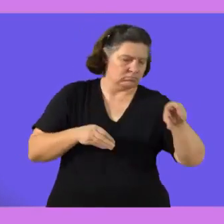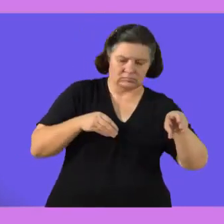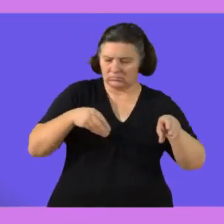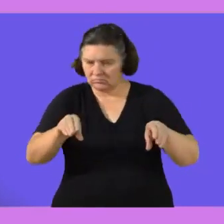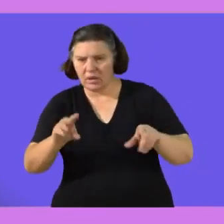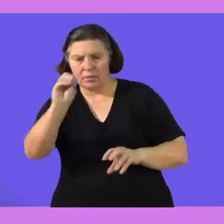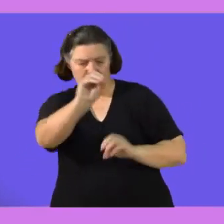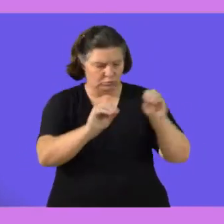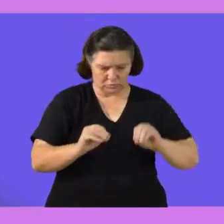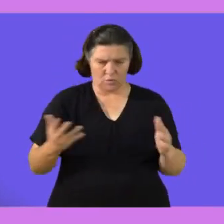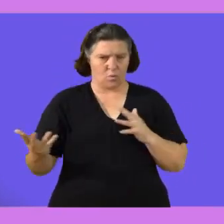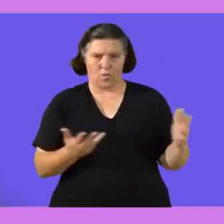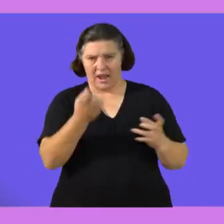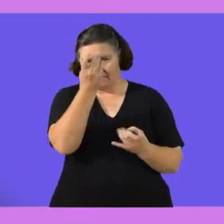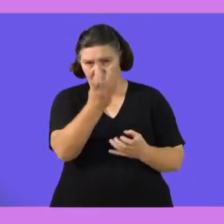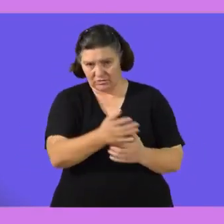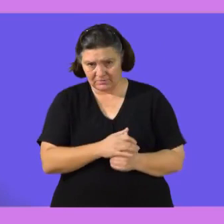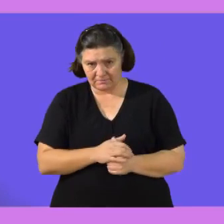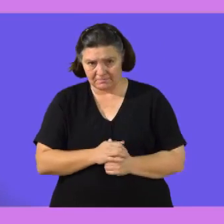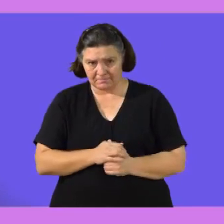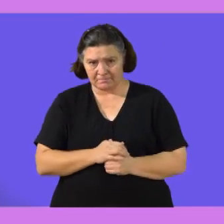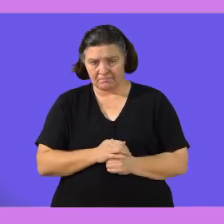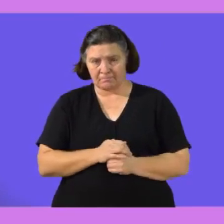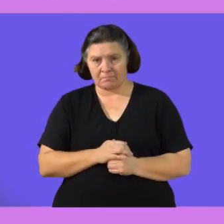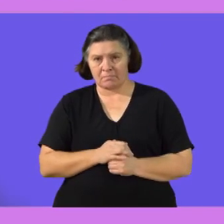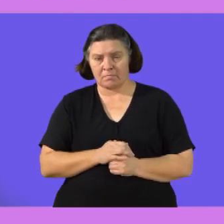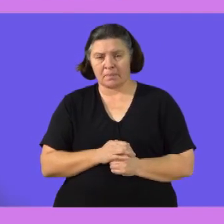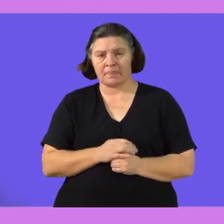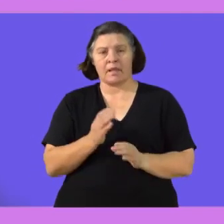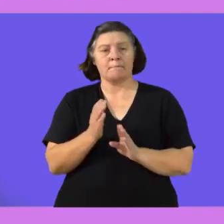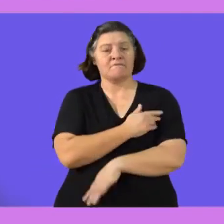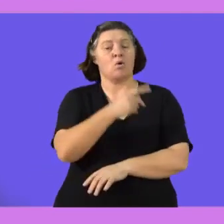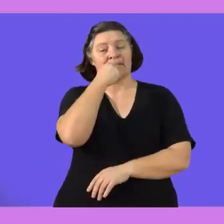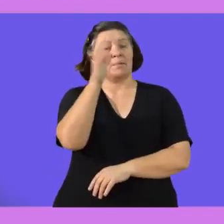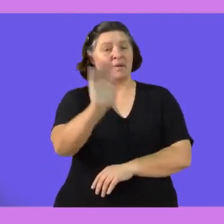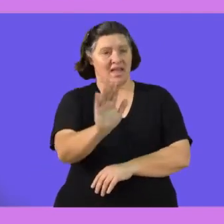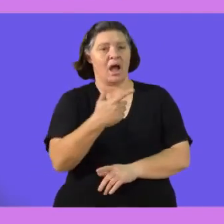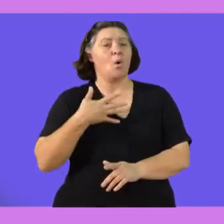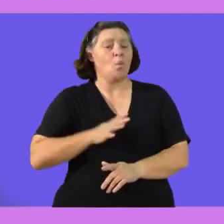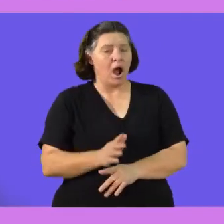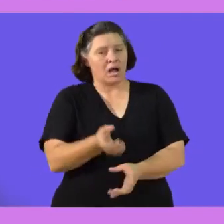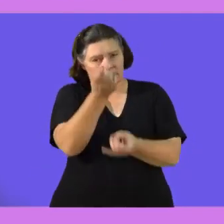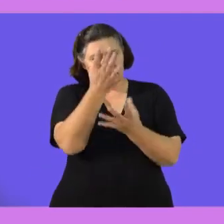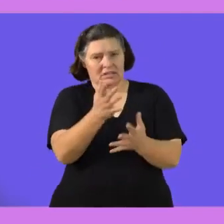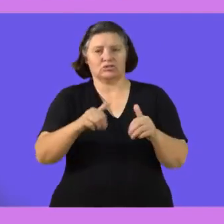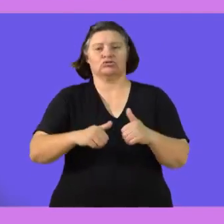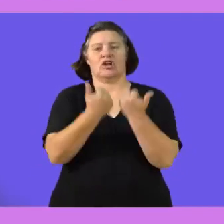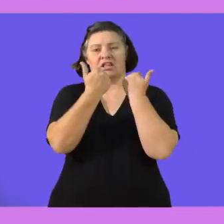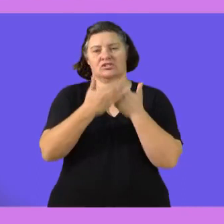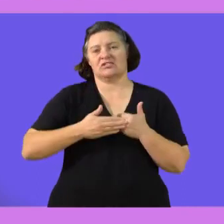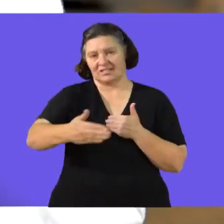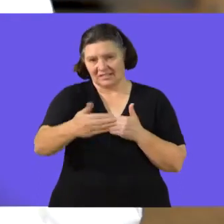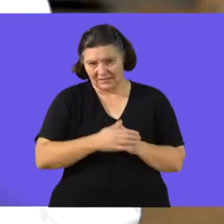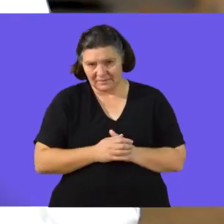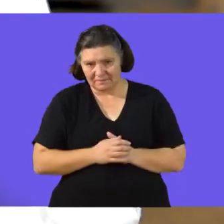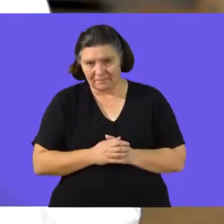know where to slot in what information all right now before i say goodbye to you guys i want to leave you with a